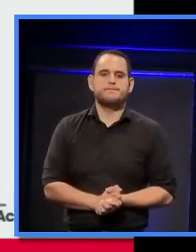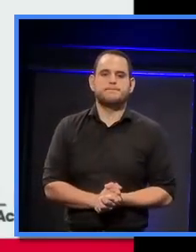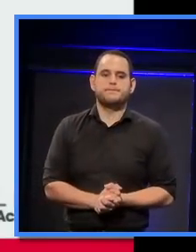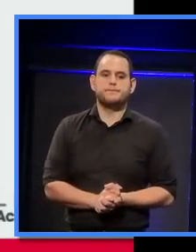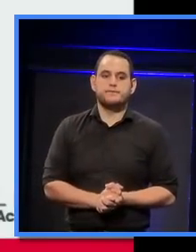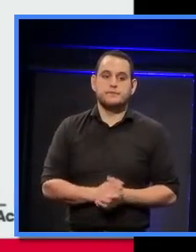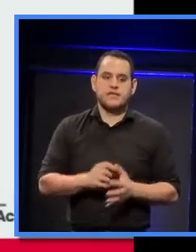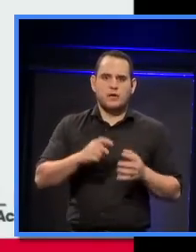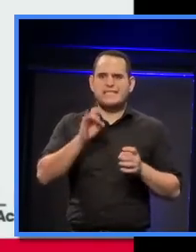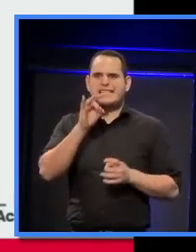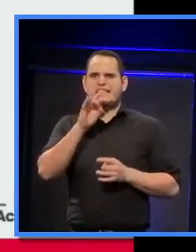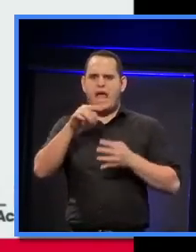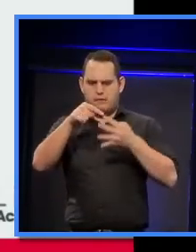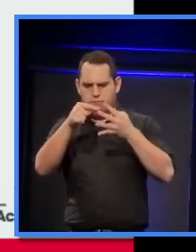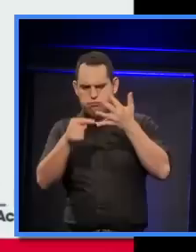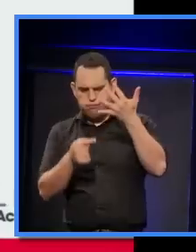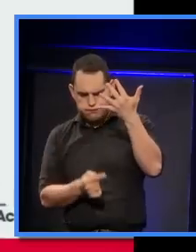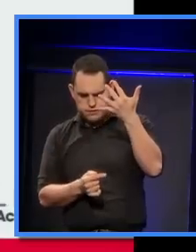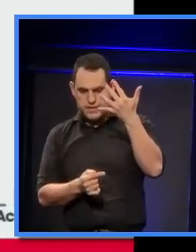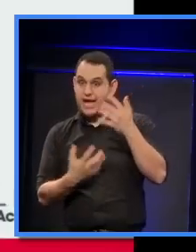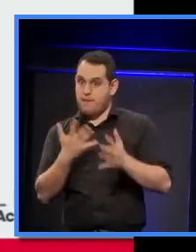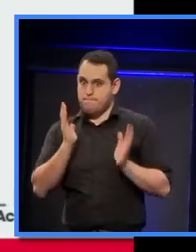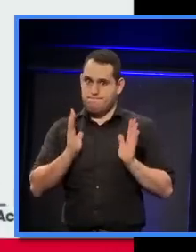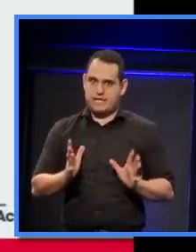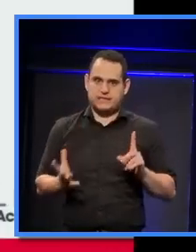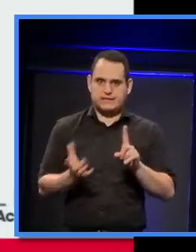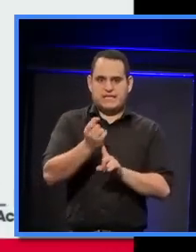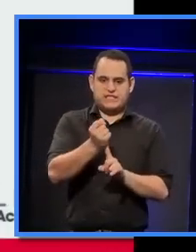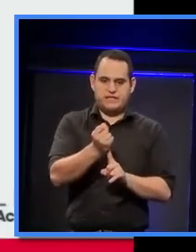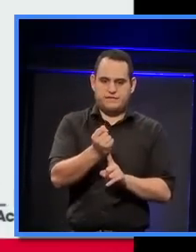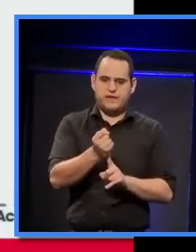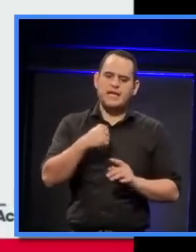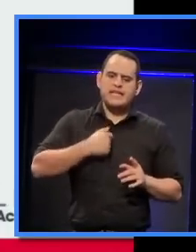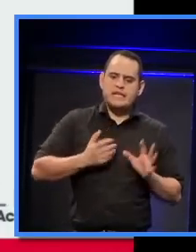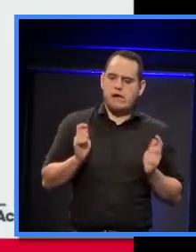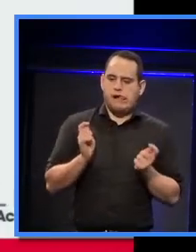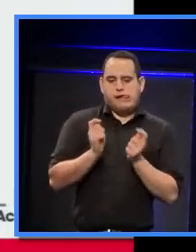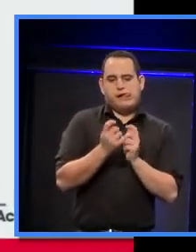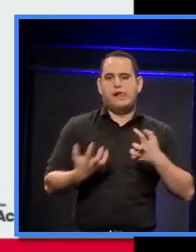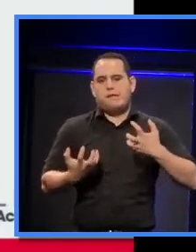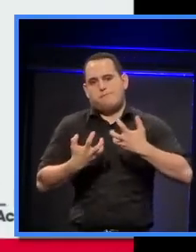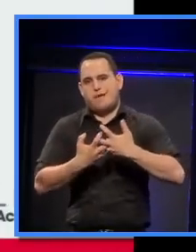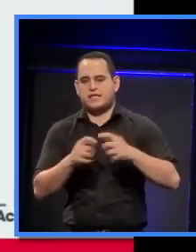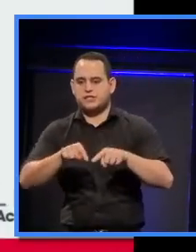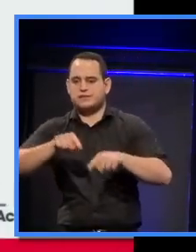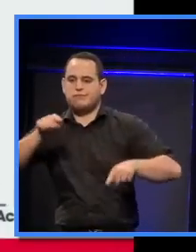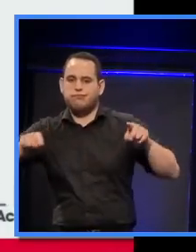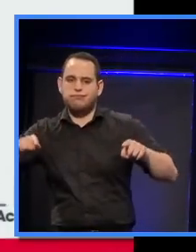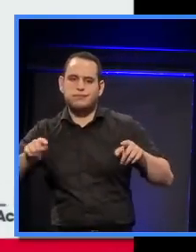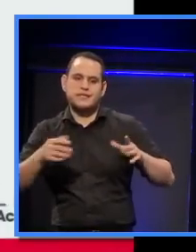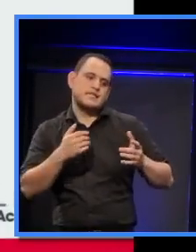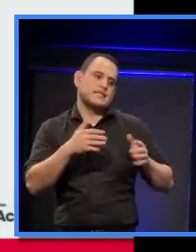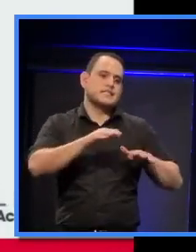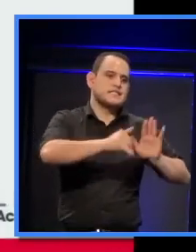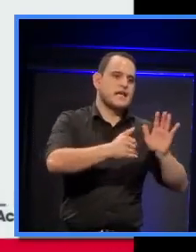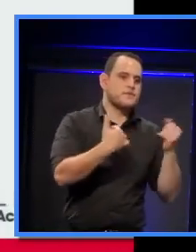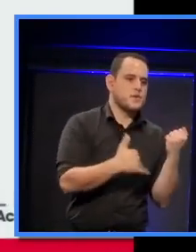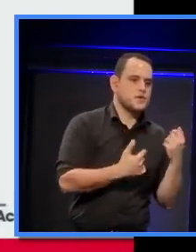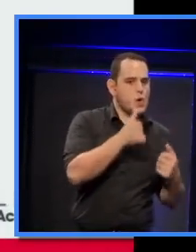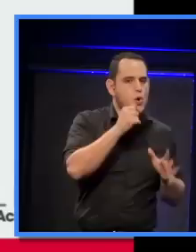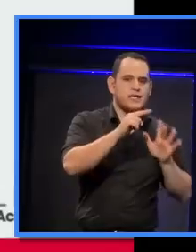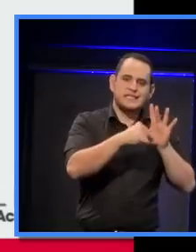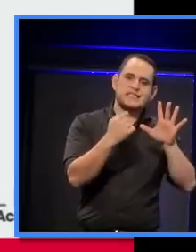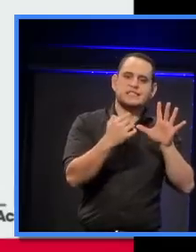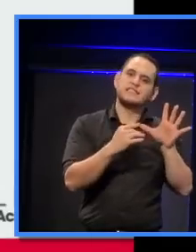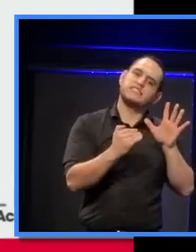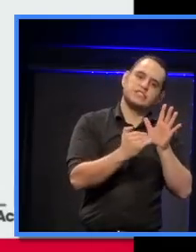achieve. It had to be adaptable for a large number of musical genres, including jazz, rock and world music with